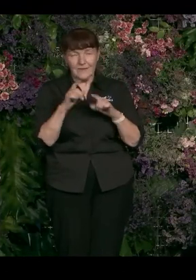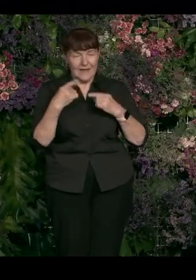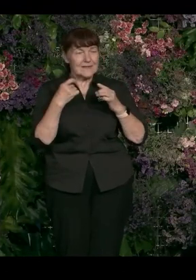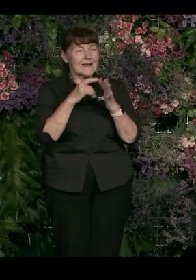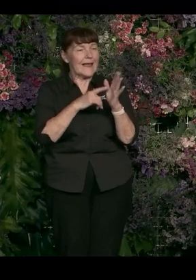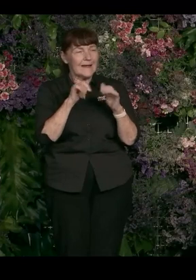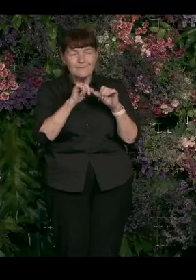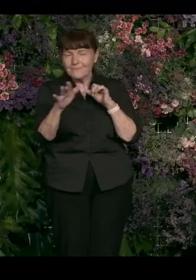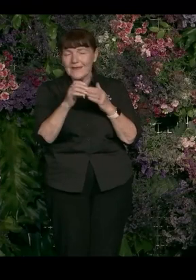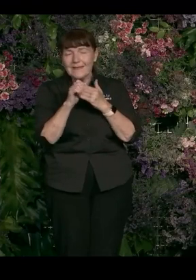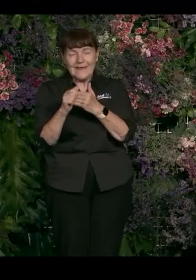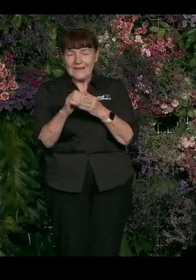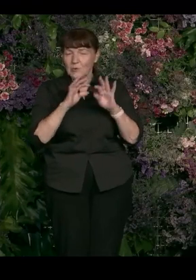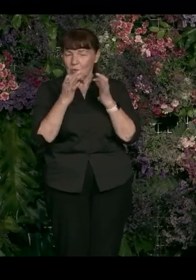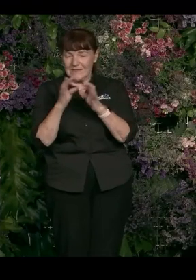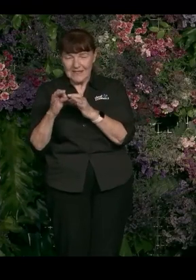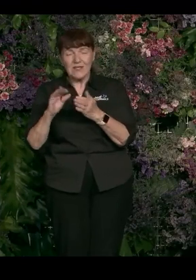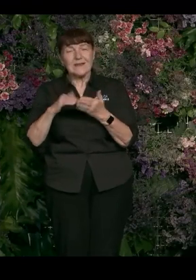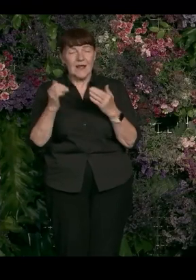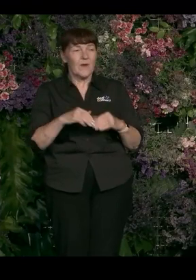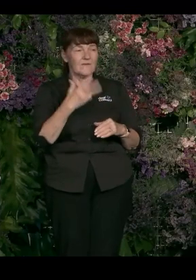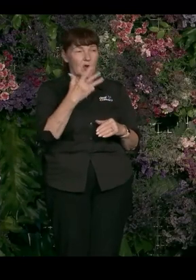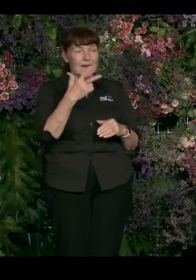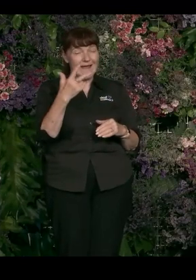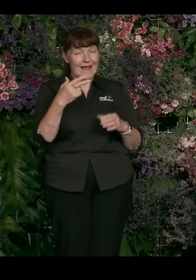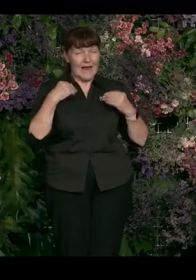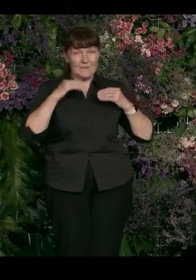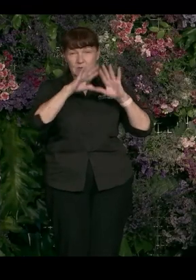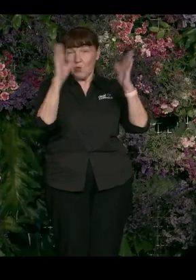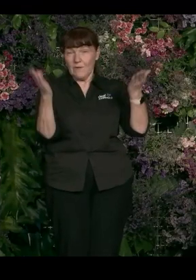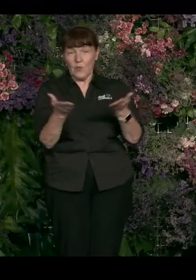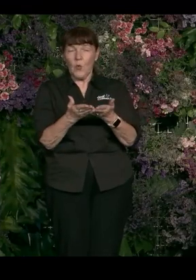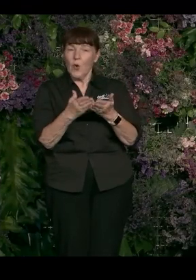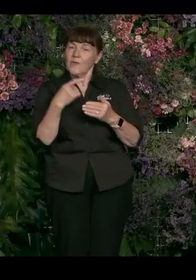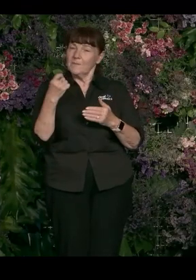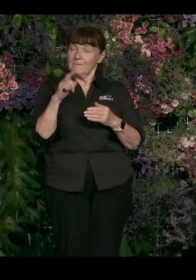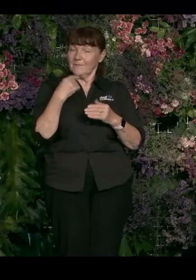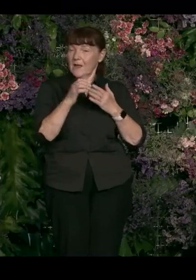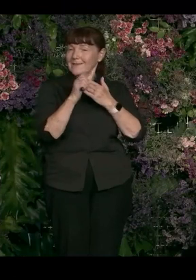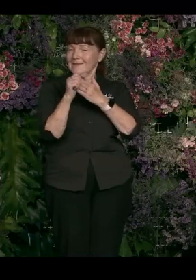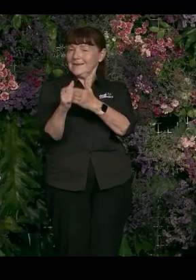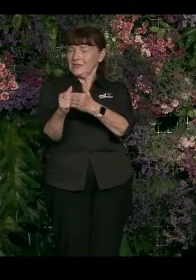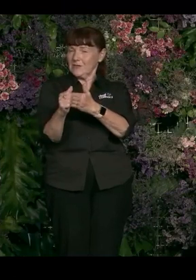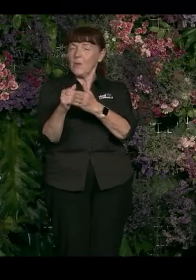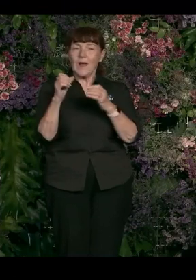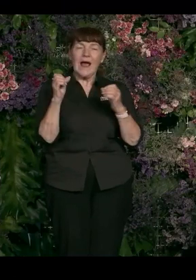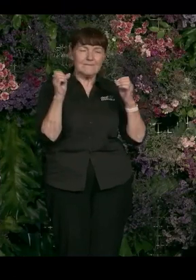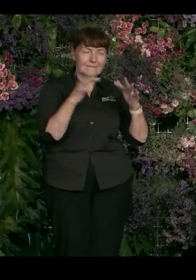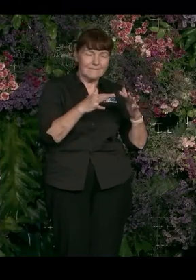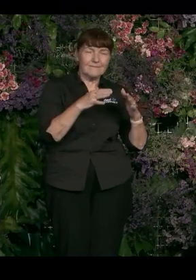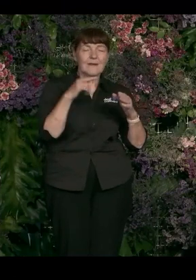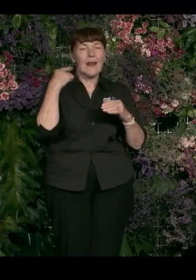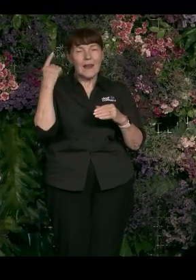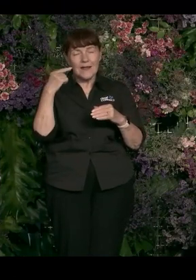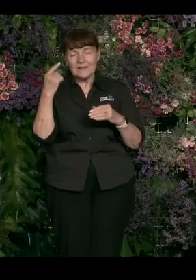amazing leaders in these organizations. We now have 98 companies around the world that are members of Out Leadership. Our summits are in New York, London, Hong Kong,